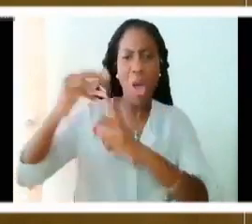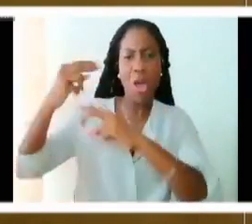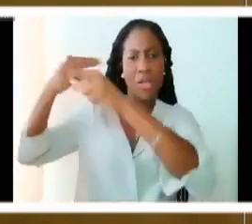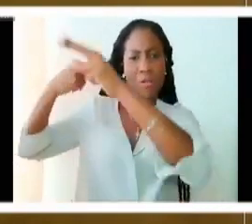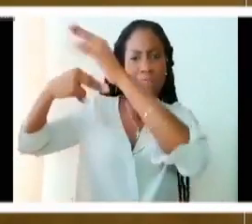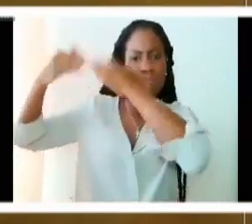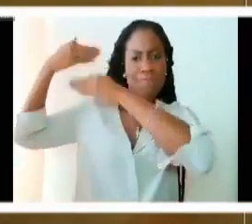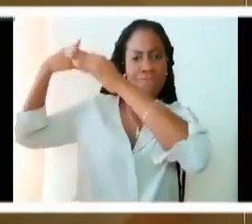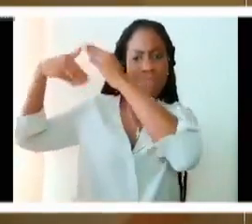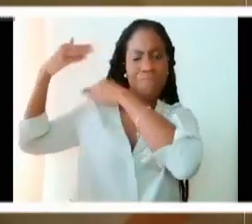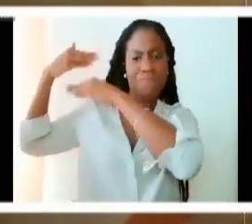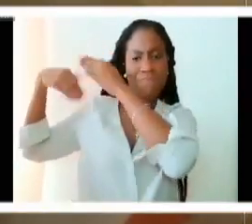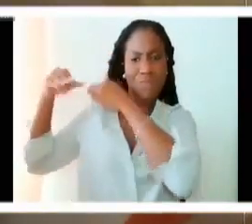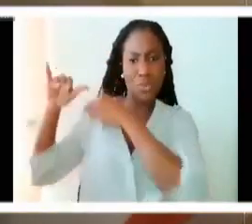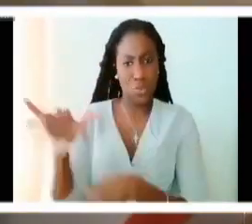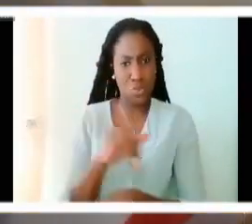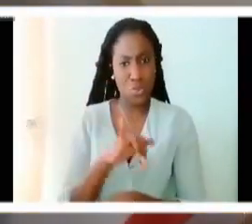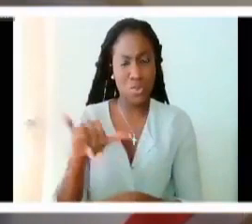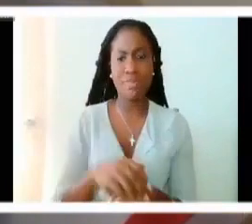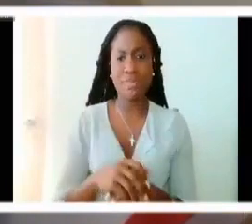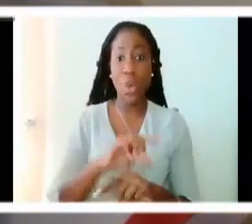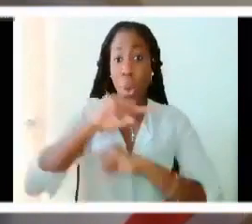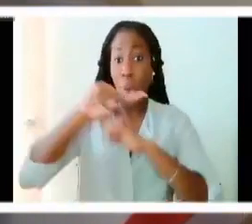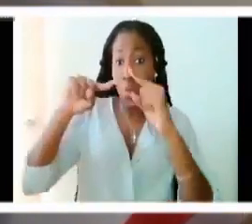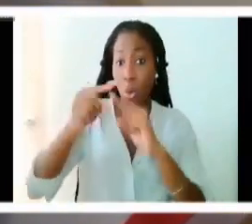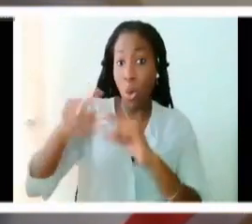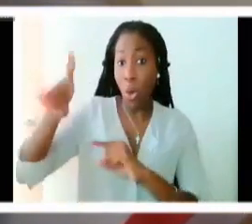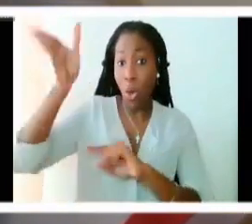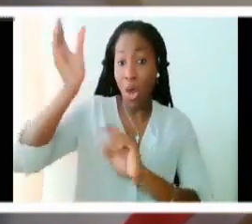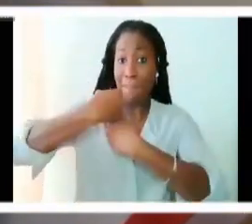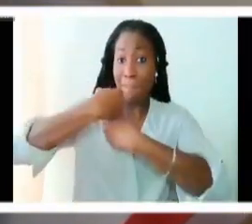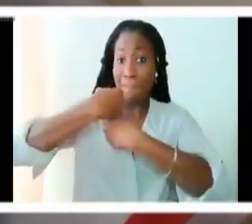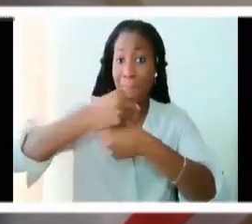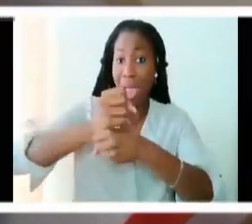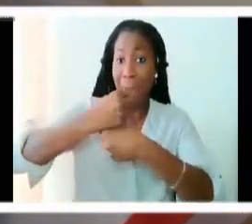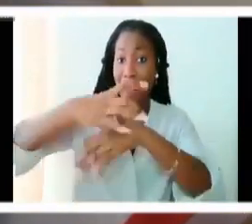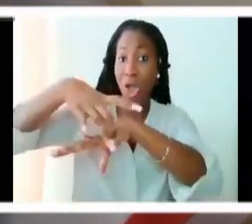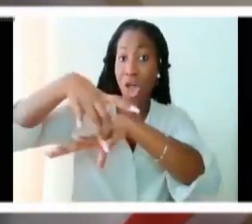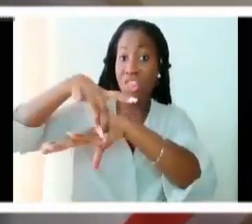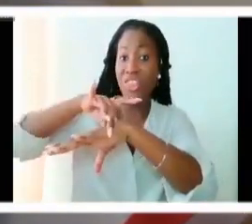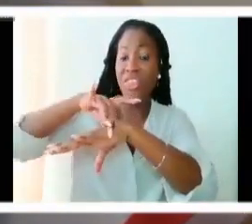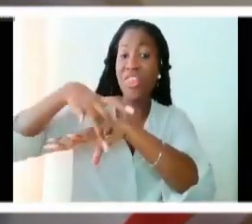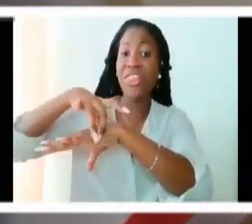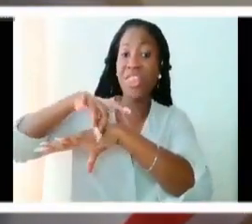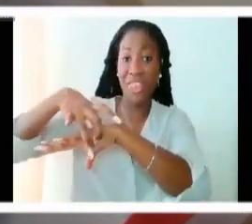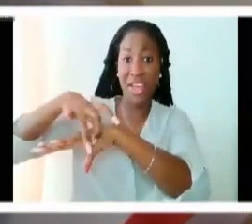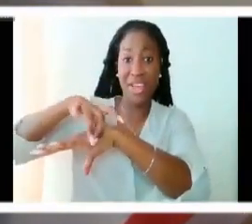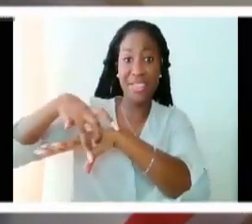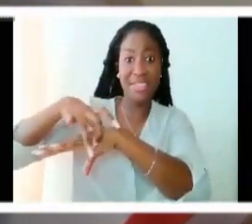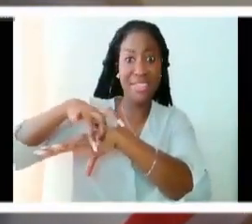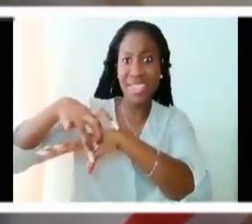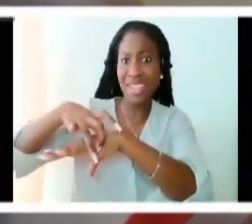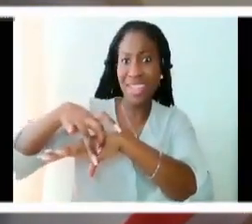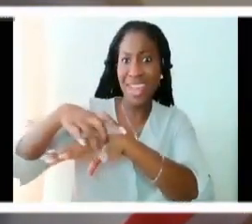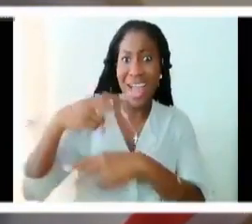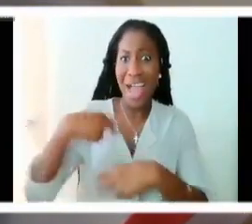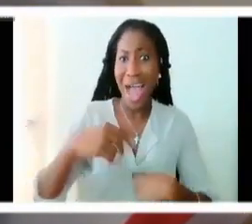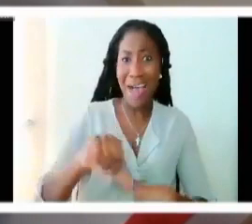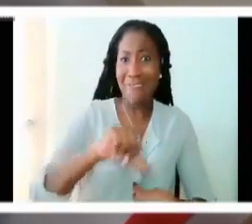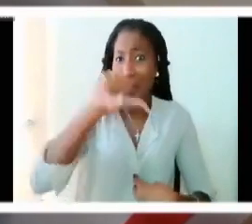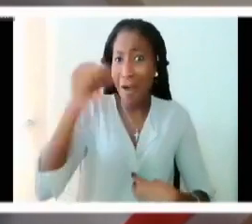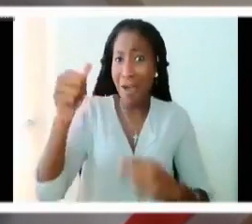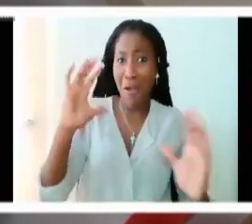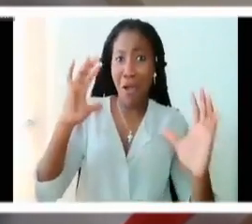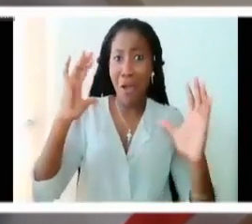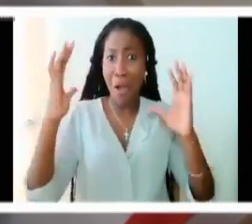before you. From the time that God created the earth, was there ever a word so majestic? From one end of heaven